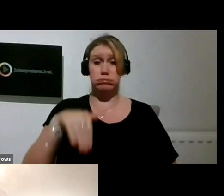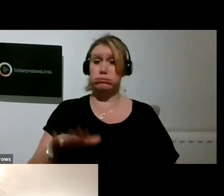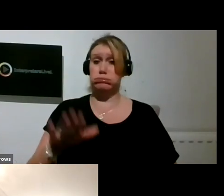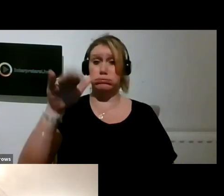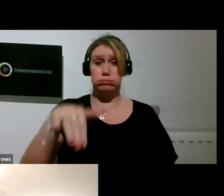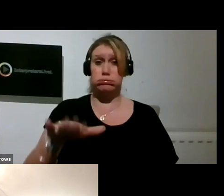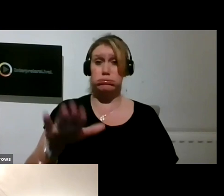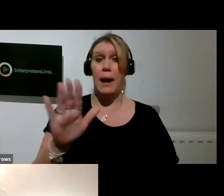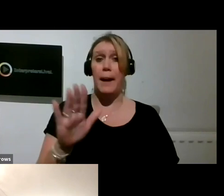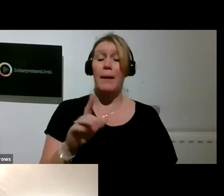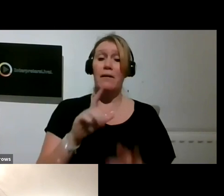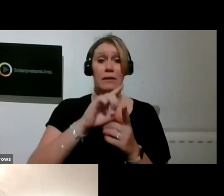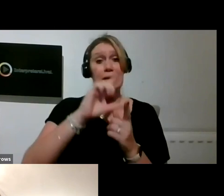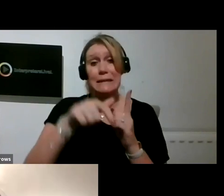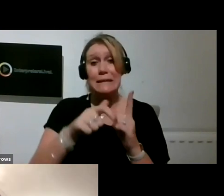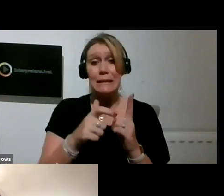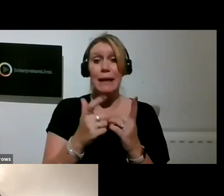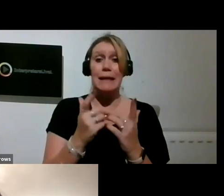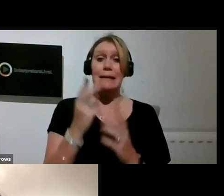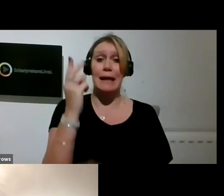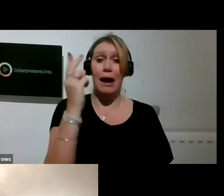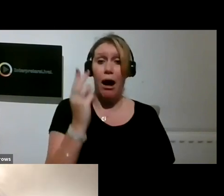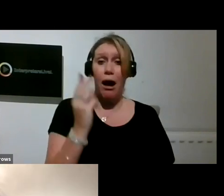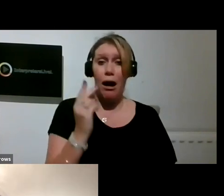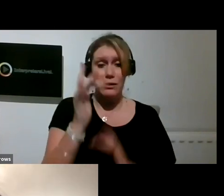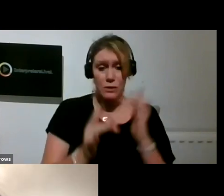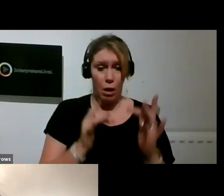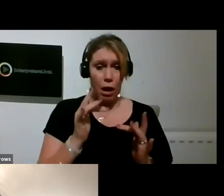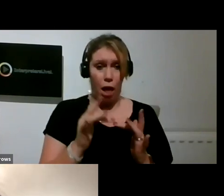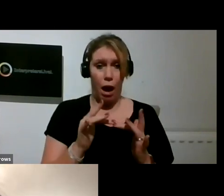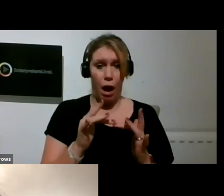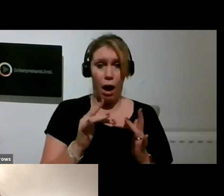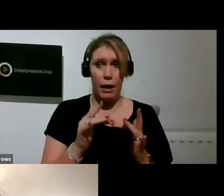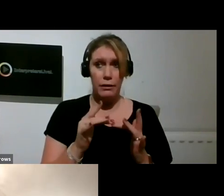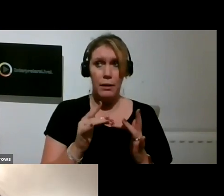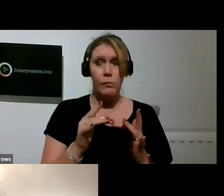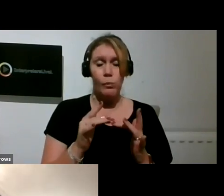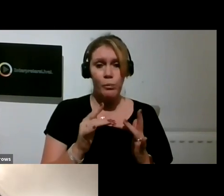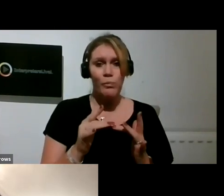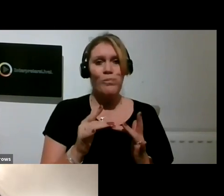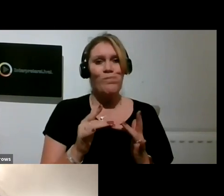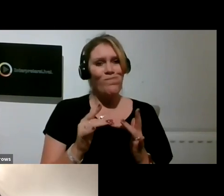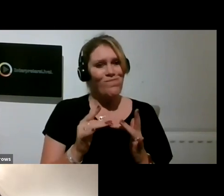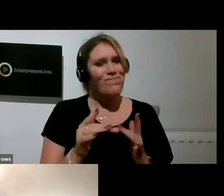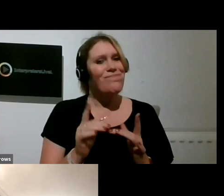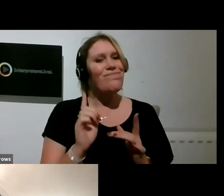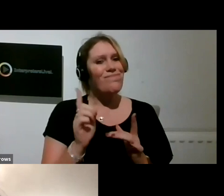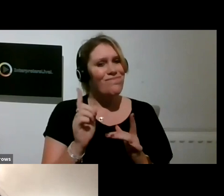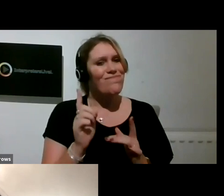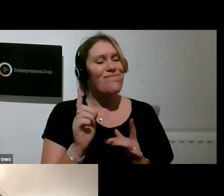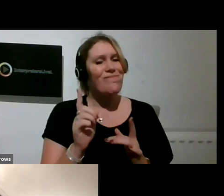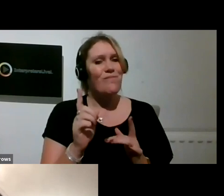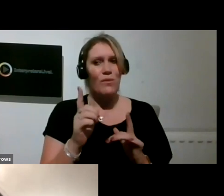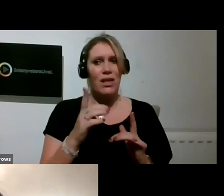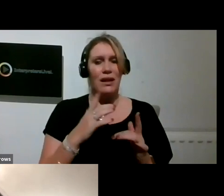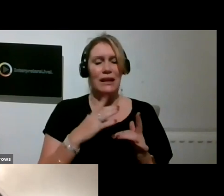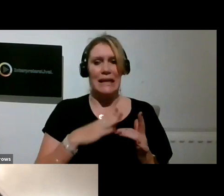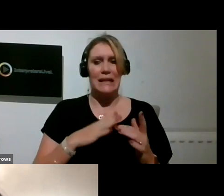we kind of realised the need to respond with,